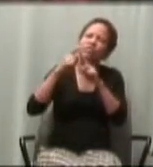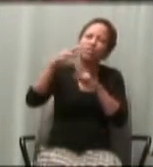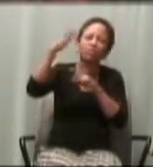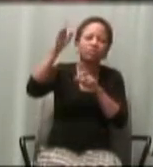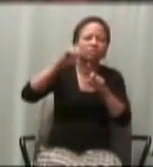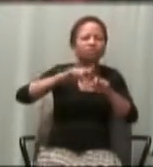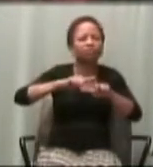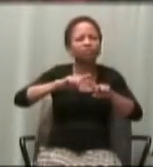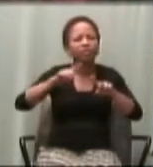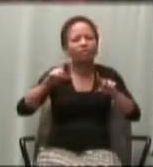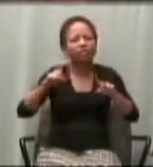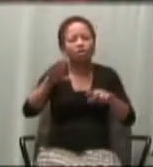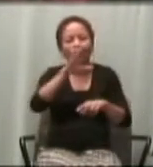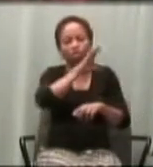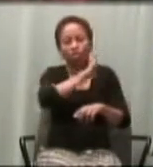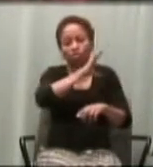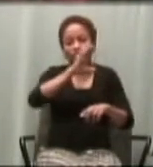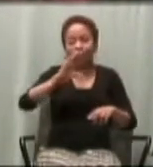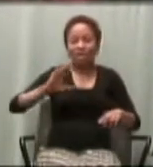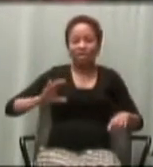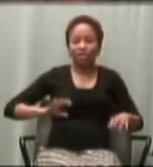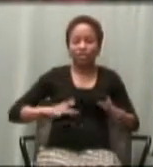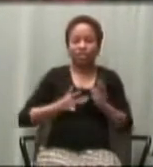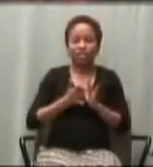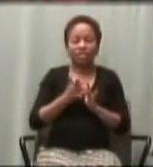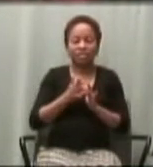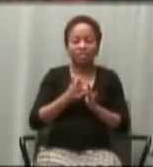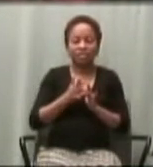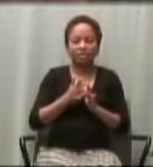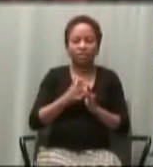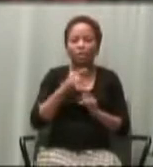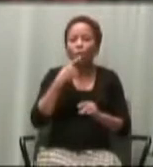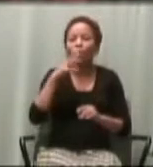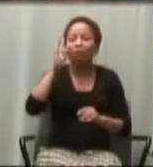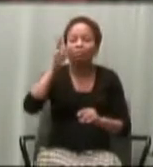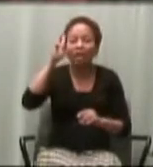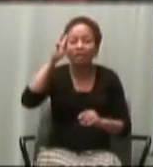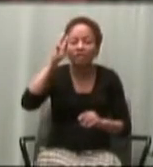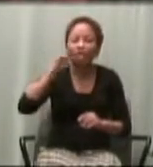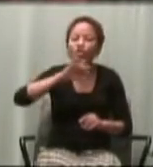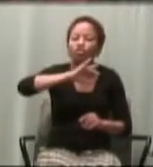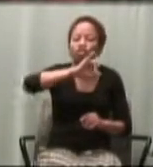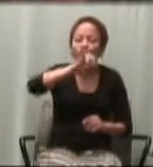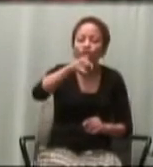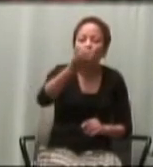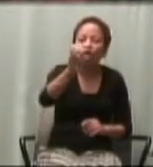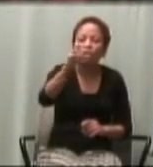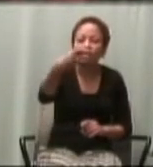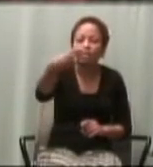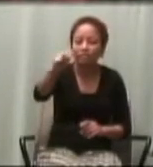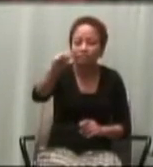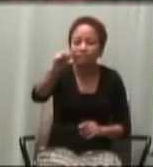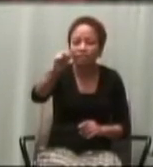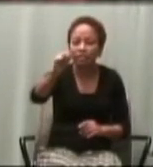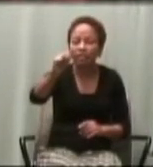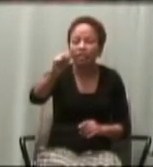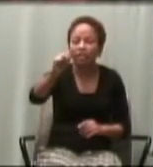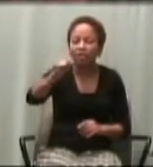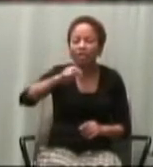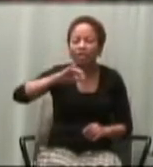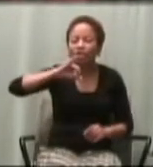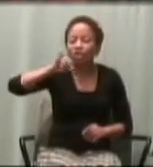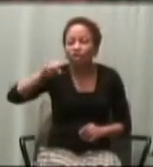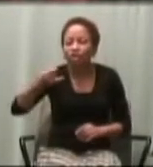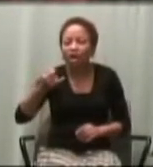Christ was baptized by John in the Jordan. And John was baptizing